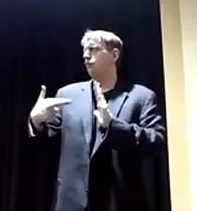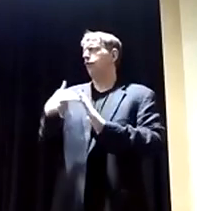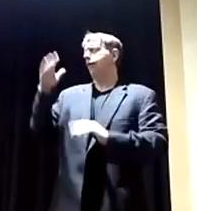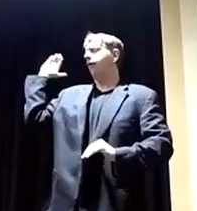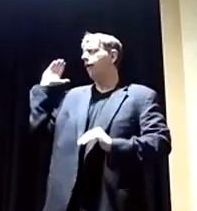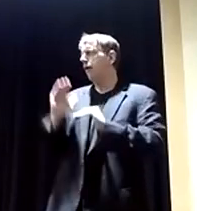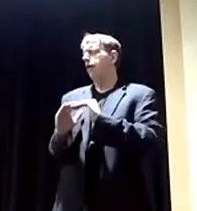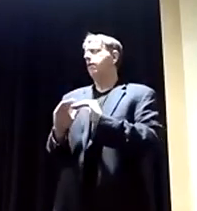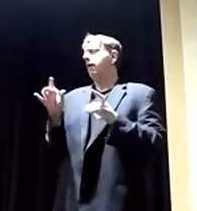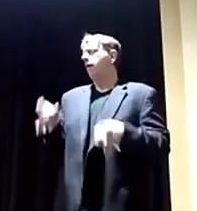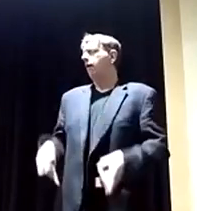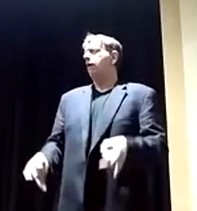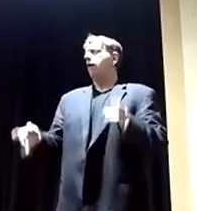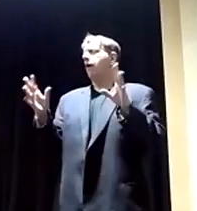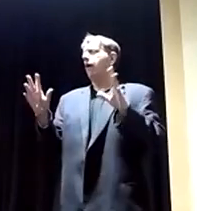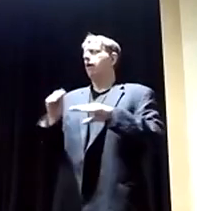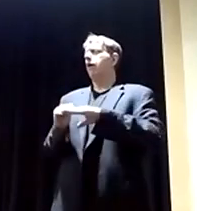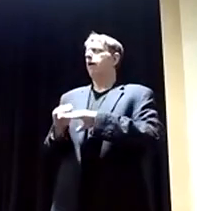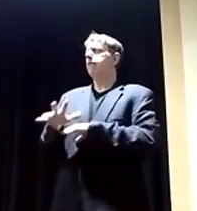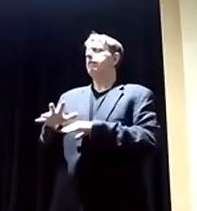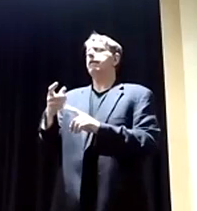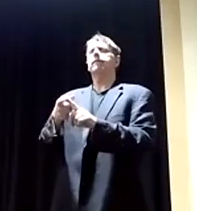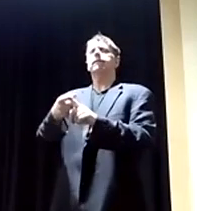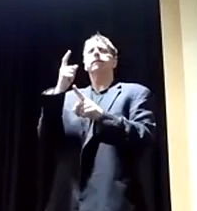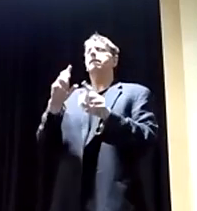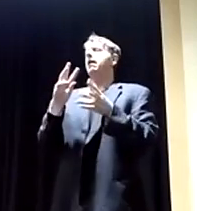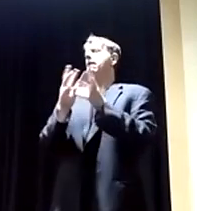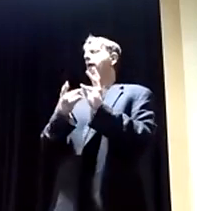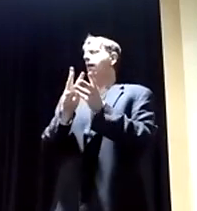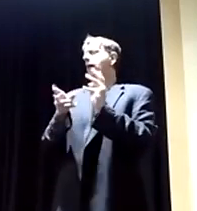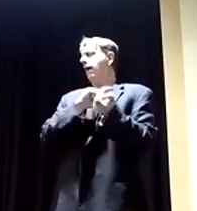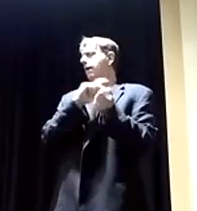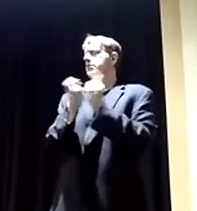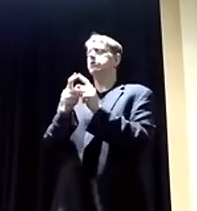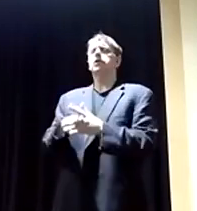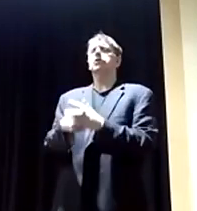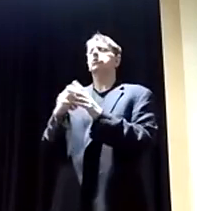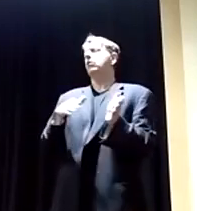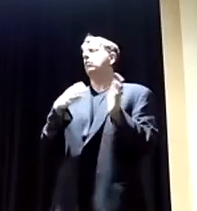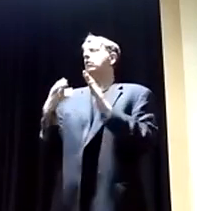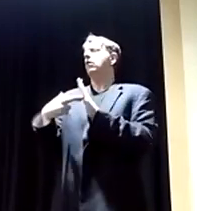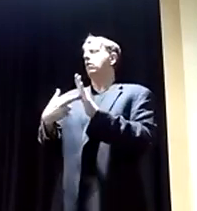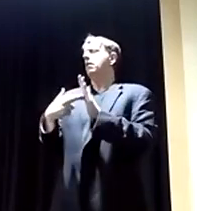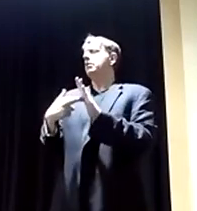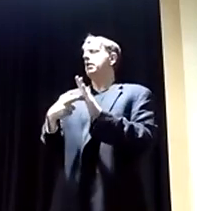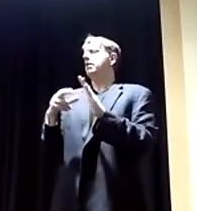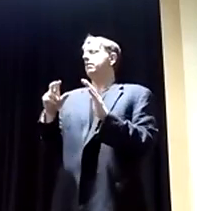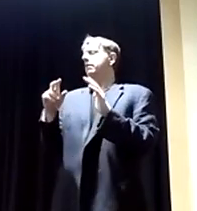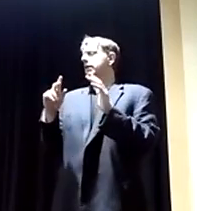minimize the disastrous effects of climate change? And we're going to start with Representative Kenyatta.